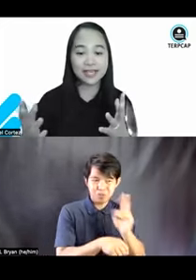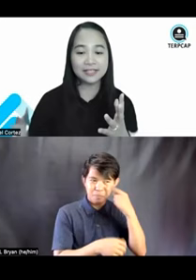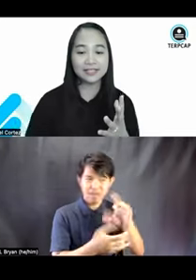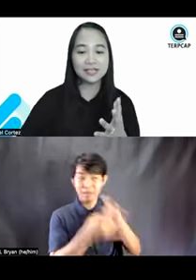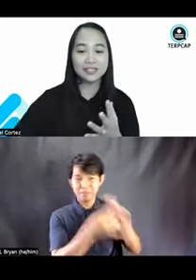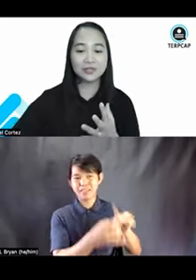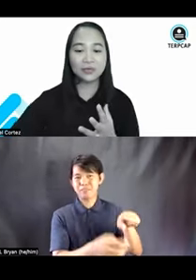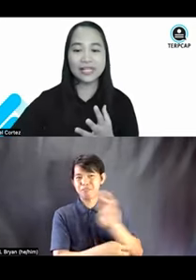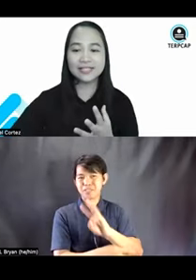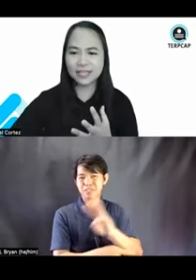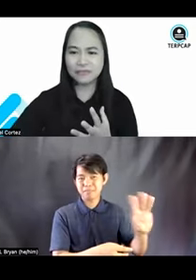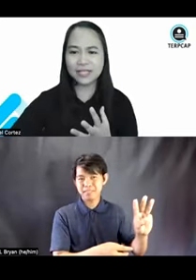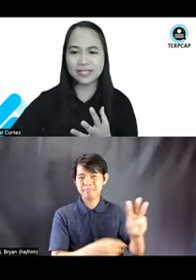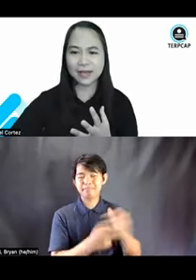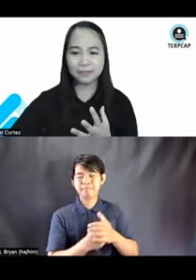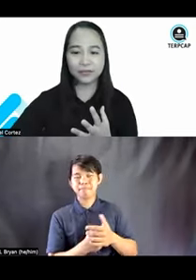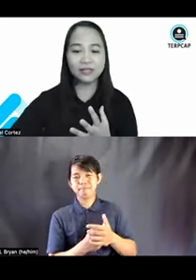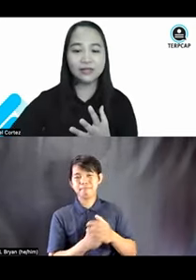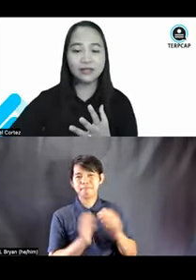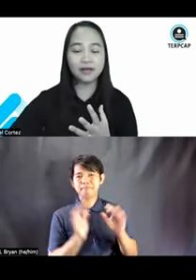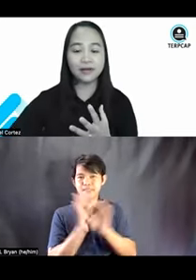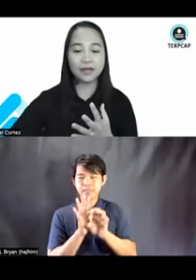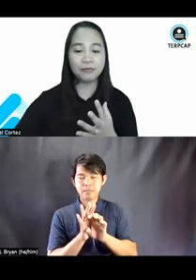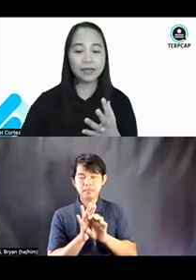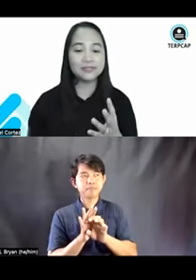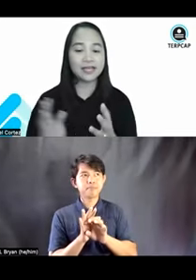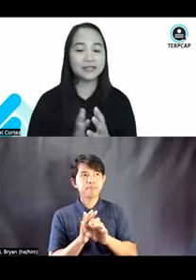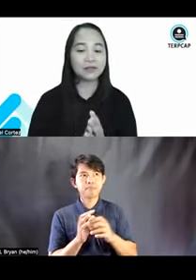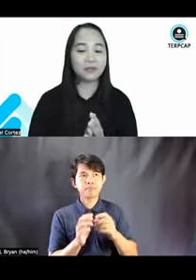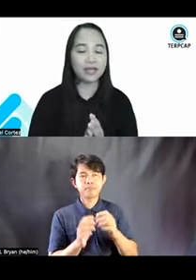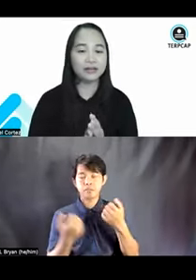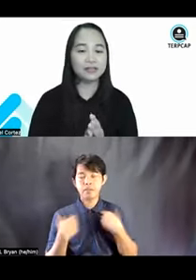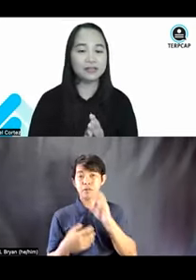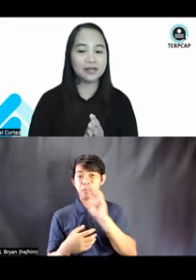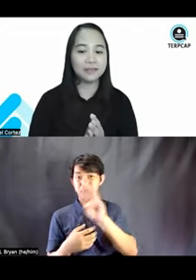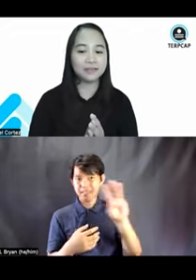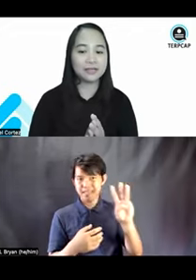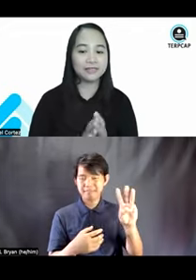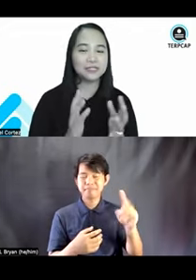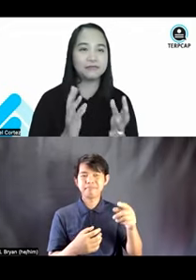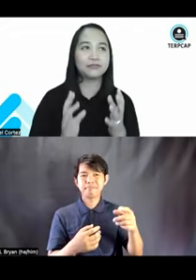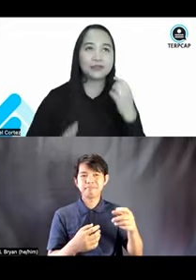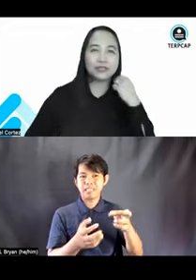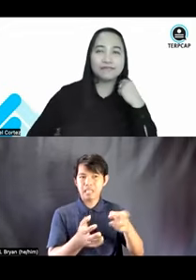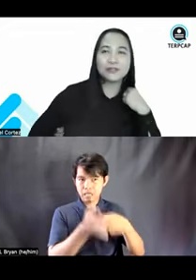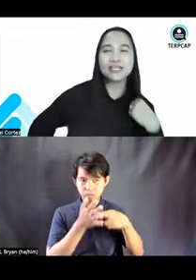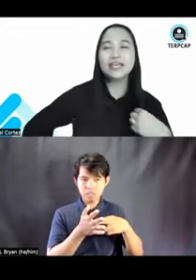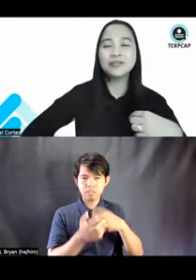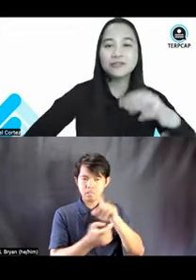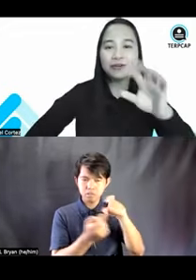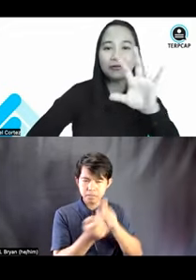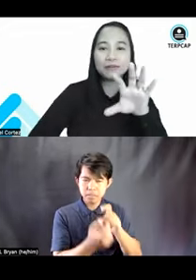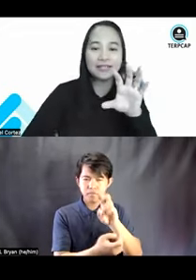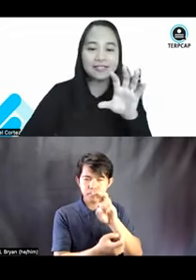websites. So, let's say, for example, a website requires a specific version because,